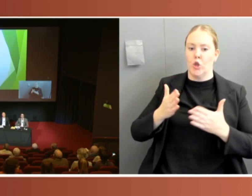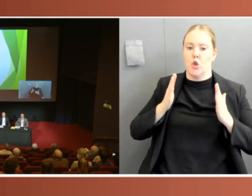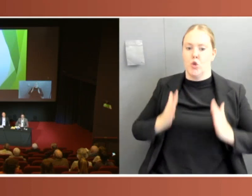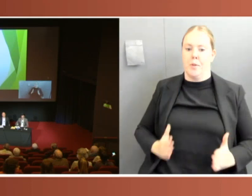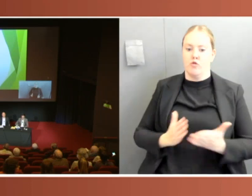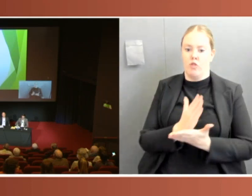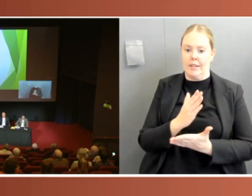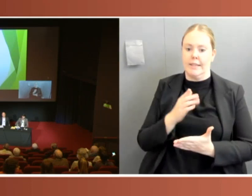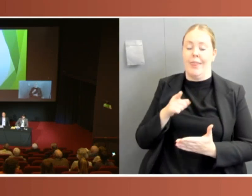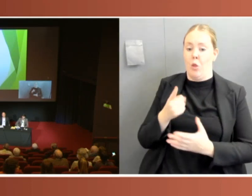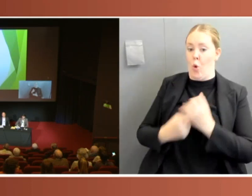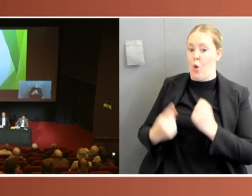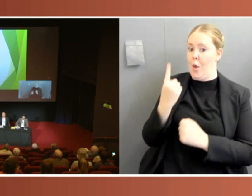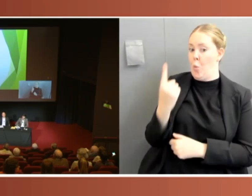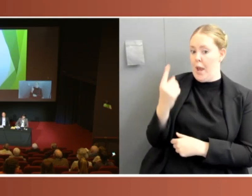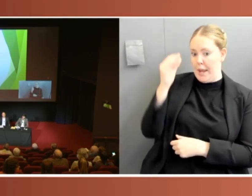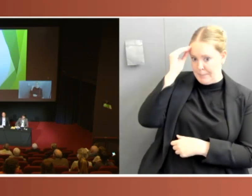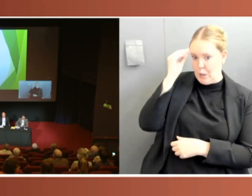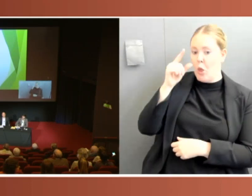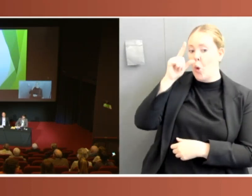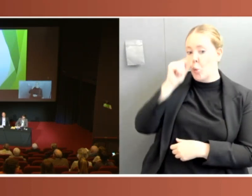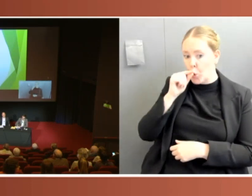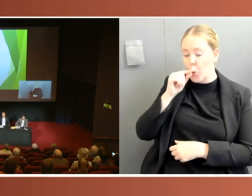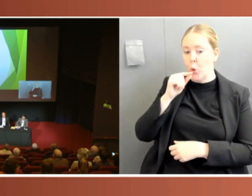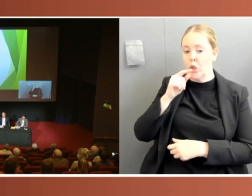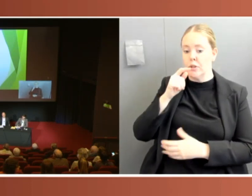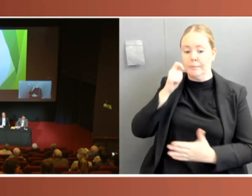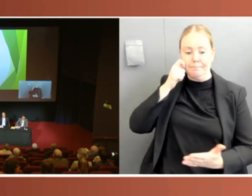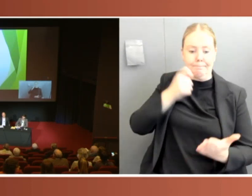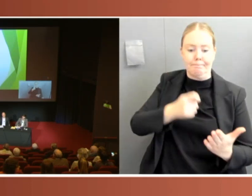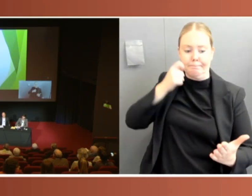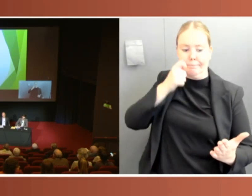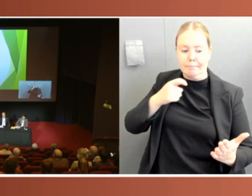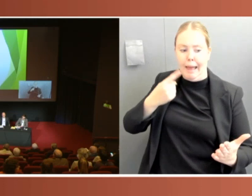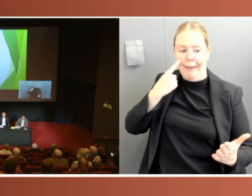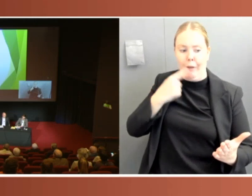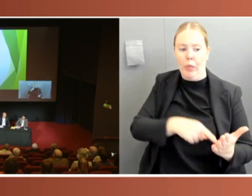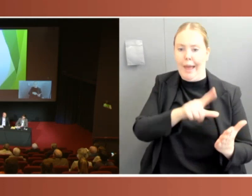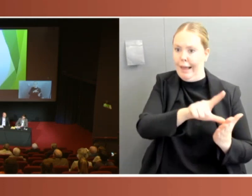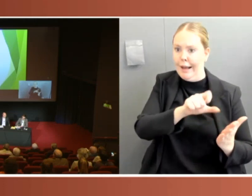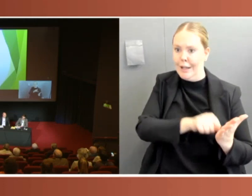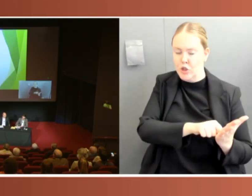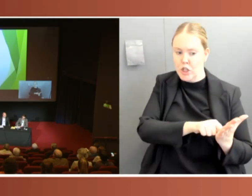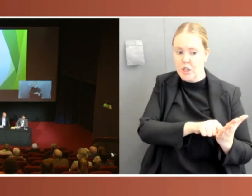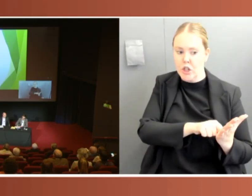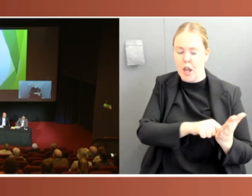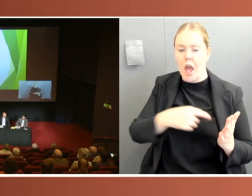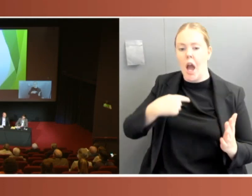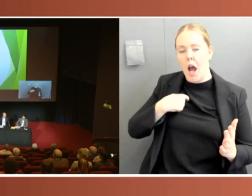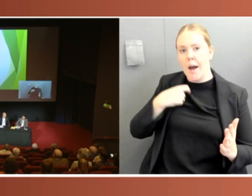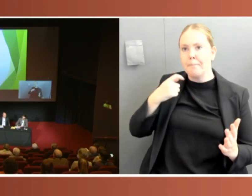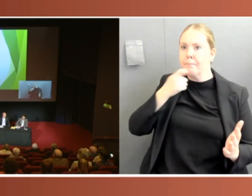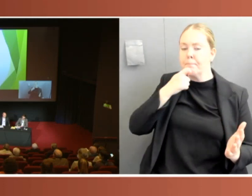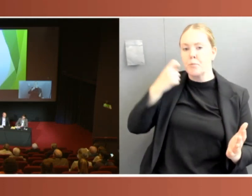to scrutinise that legislation comprehensively. I'm interested in what your observations are in terms of the weight that was given to the